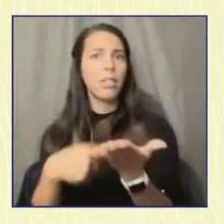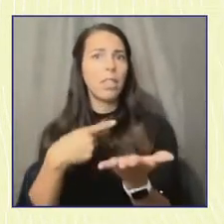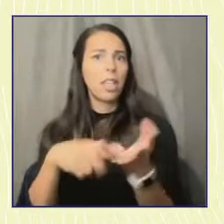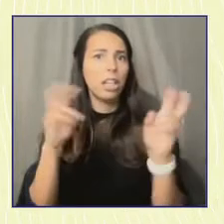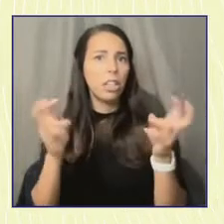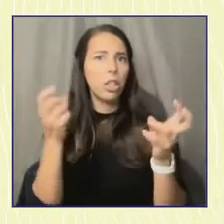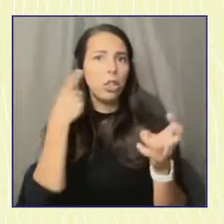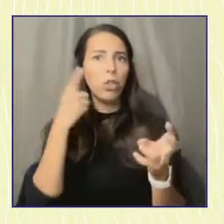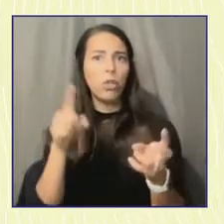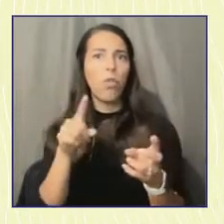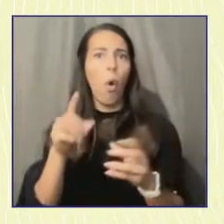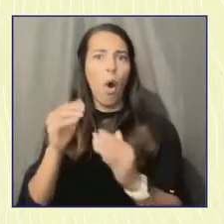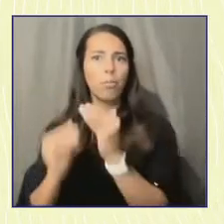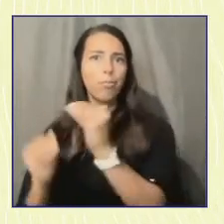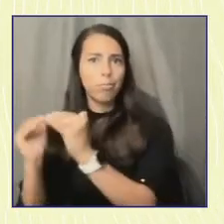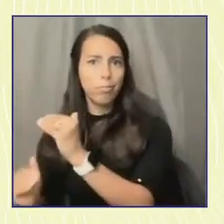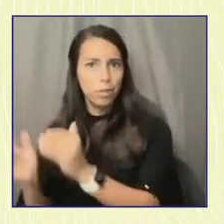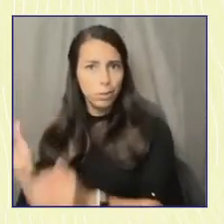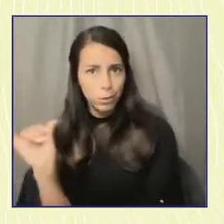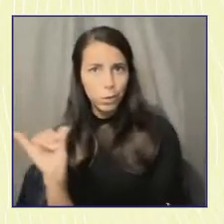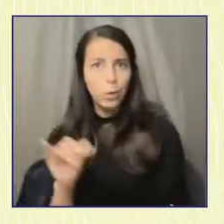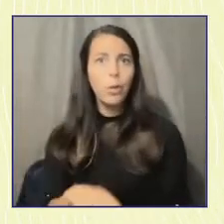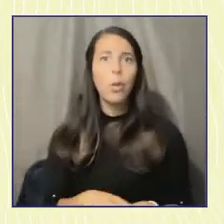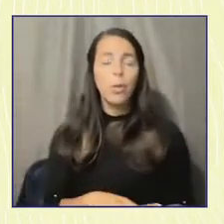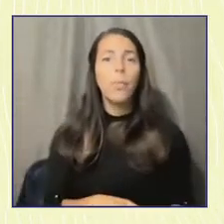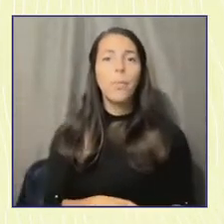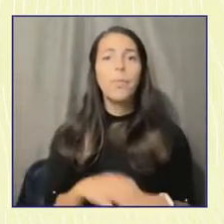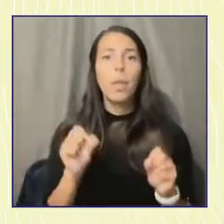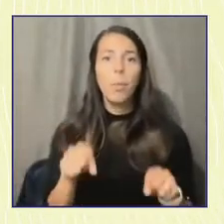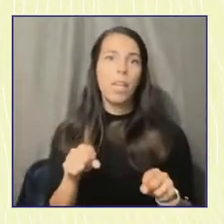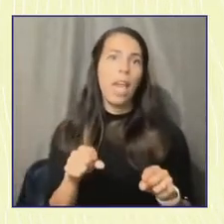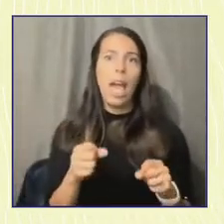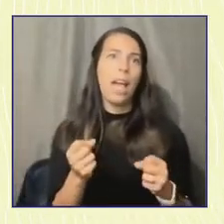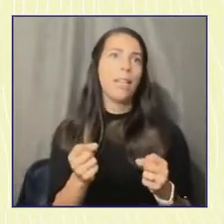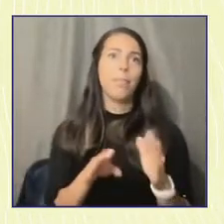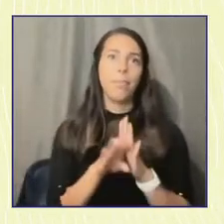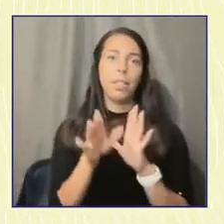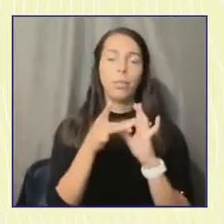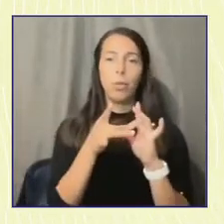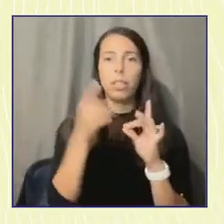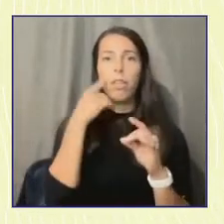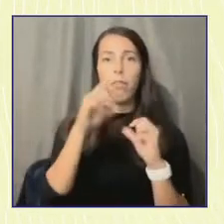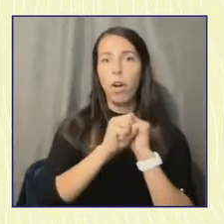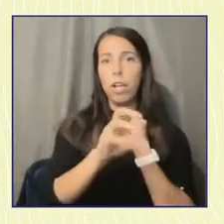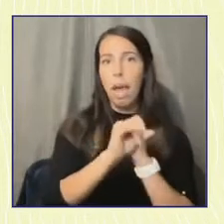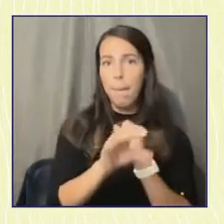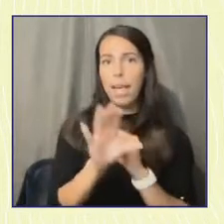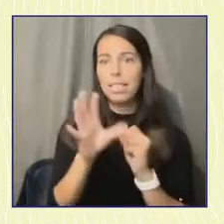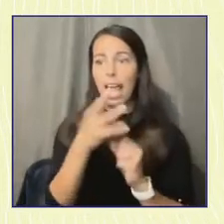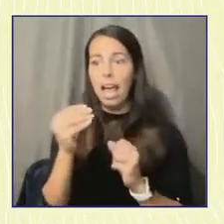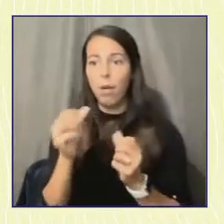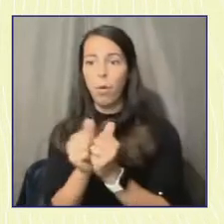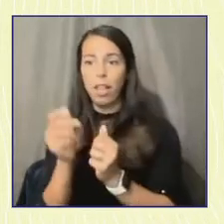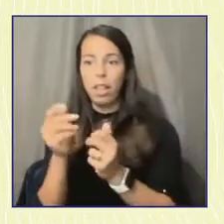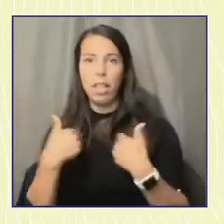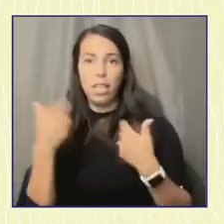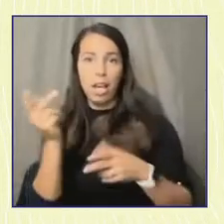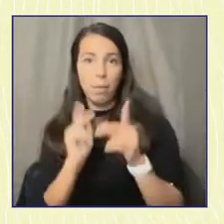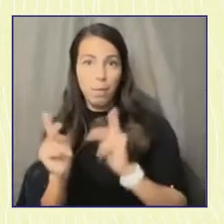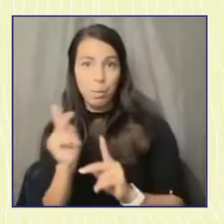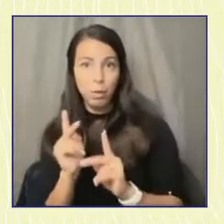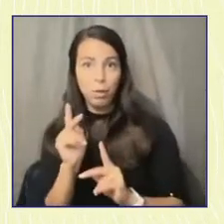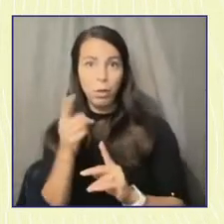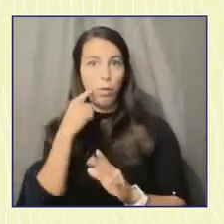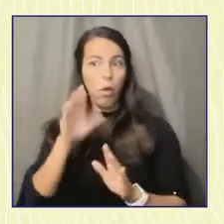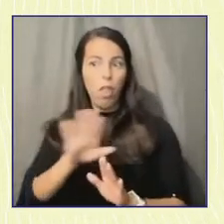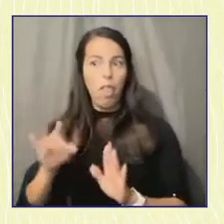on board and build that momentum for campaigns and also just build the momentum for younger people growing up under your representation that once they hit